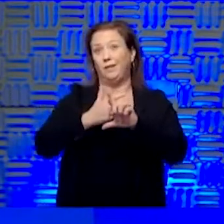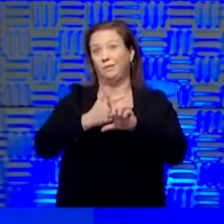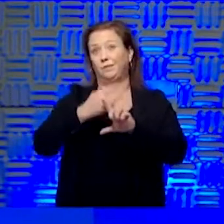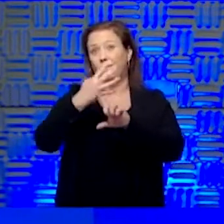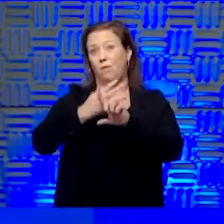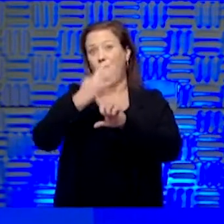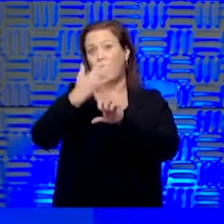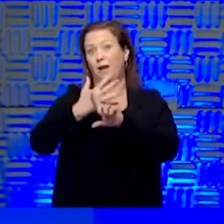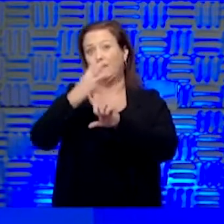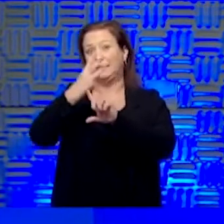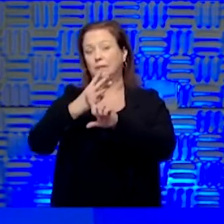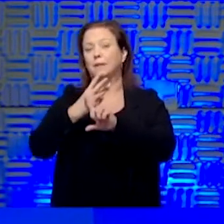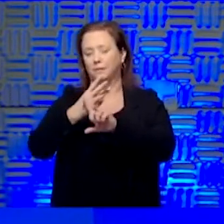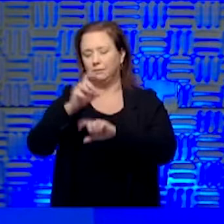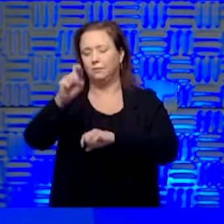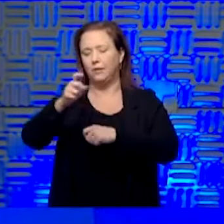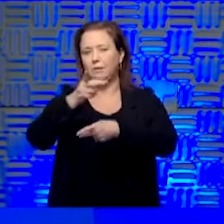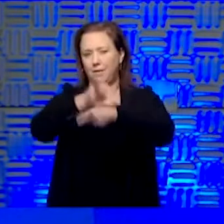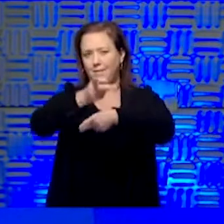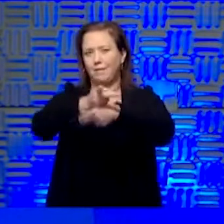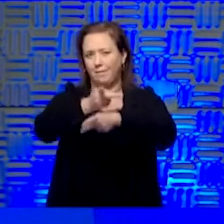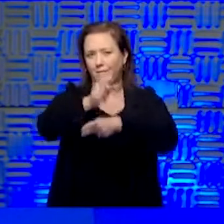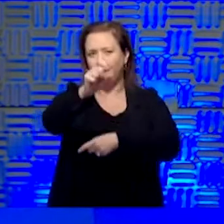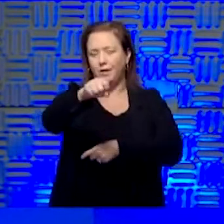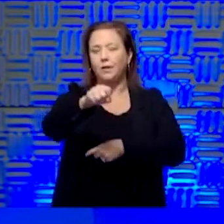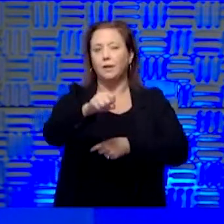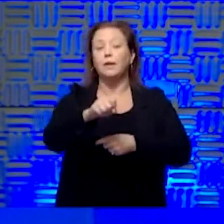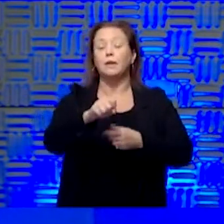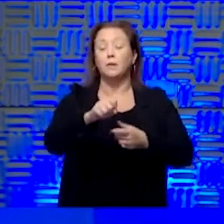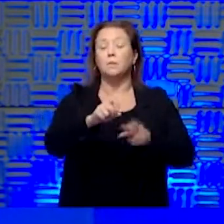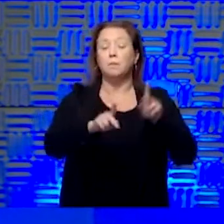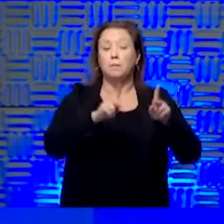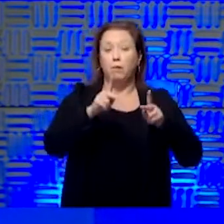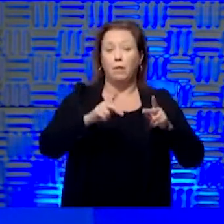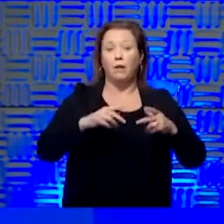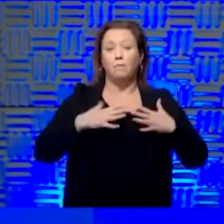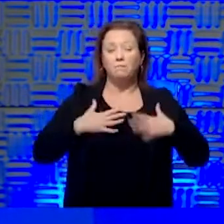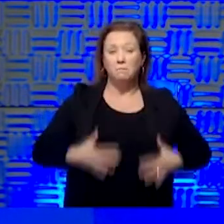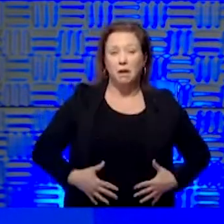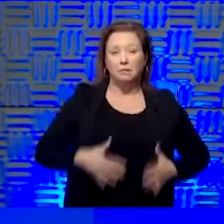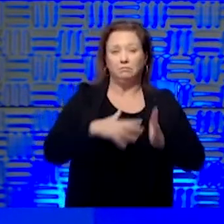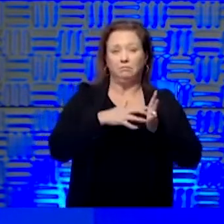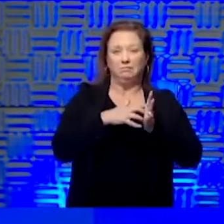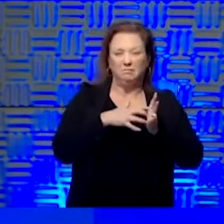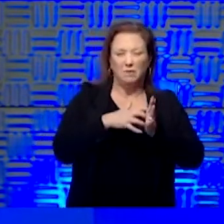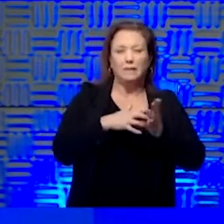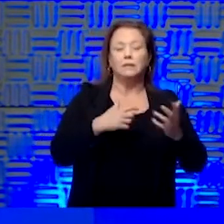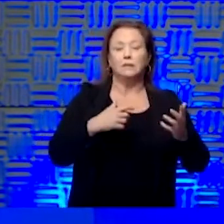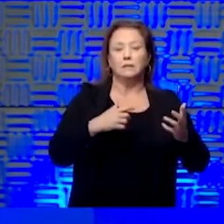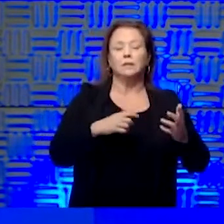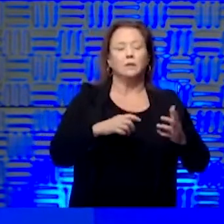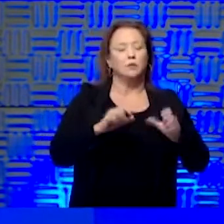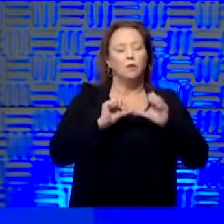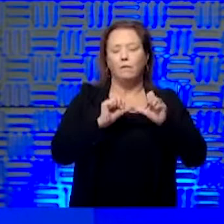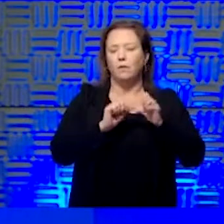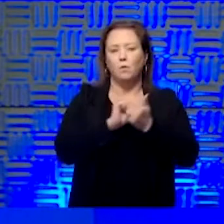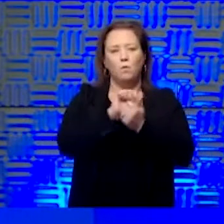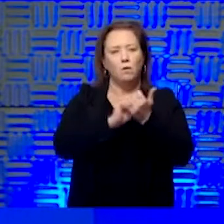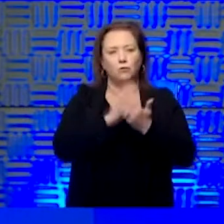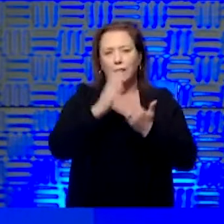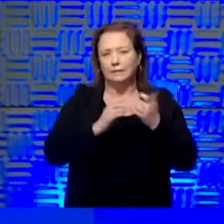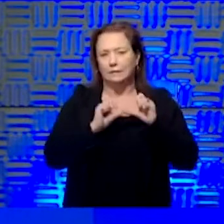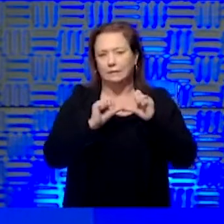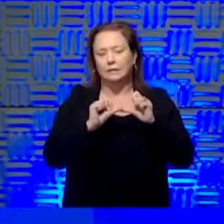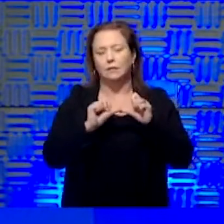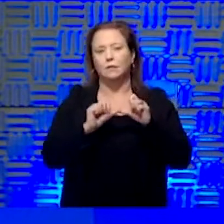think those precautions need to be taken by not only immunocompromised people but everybody, and that's hand-washing. You know,